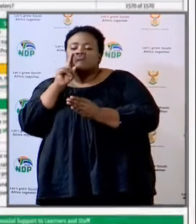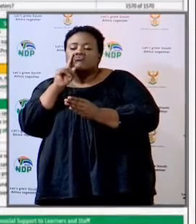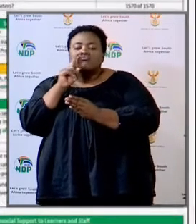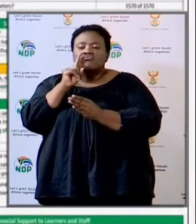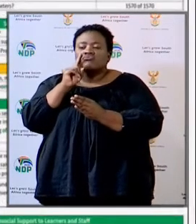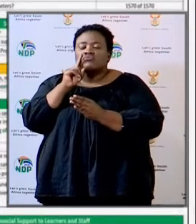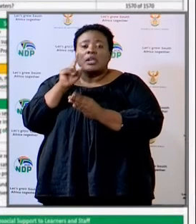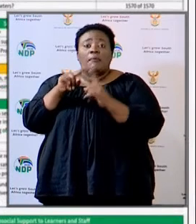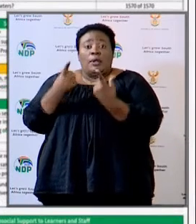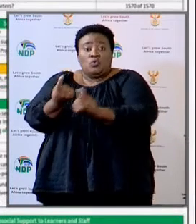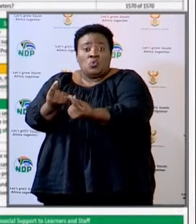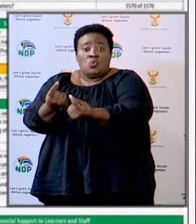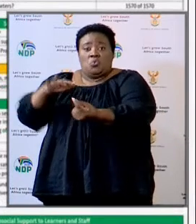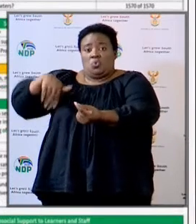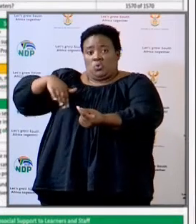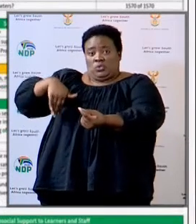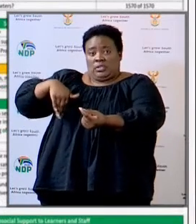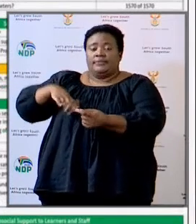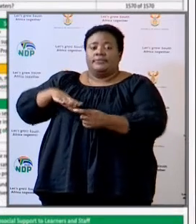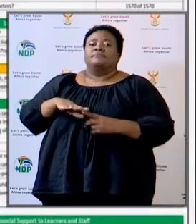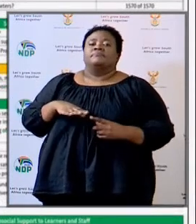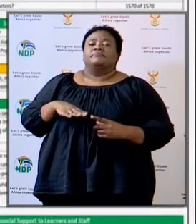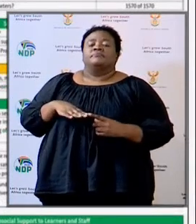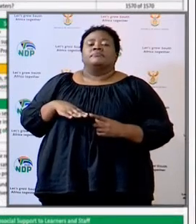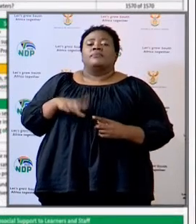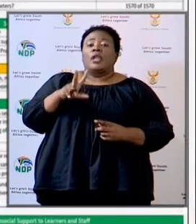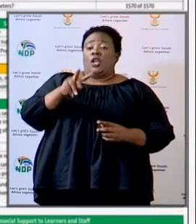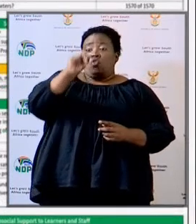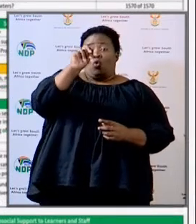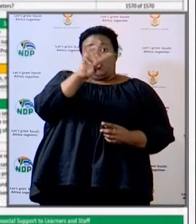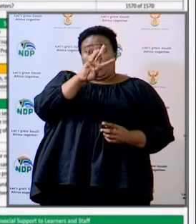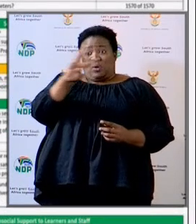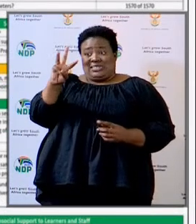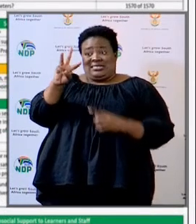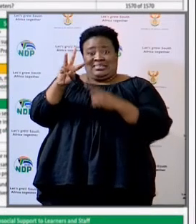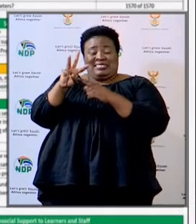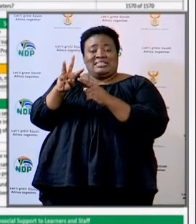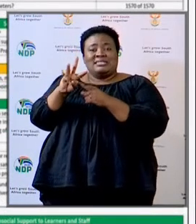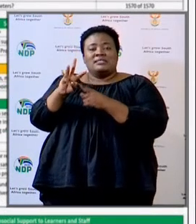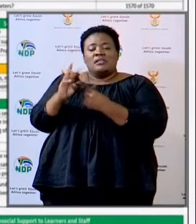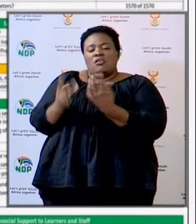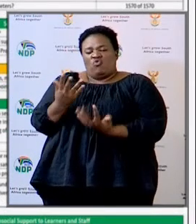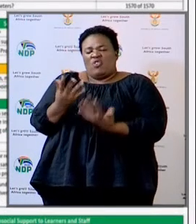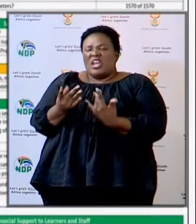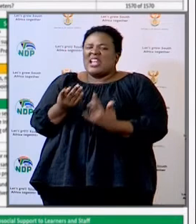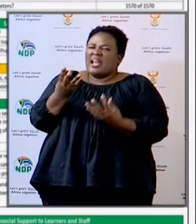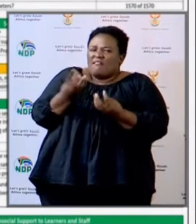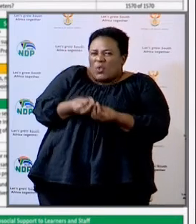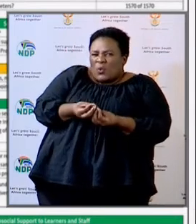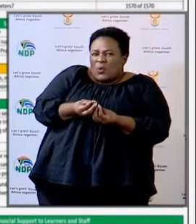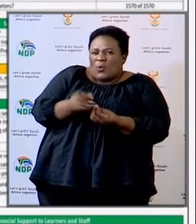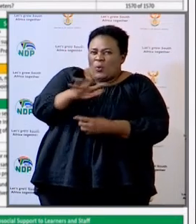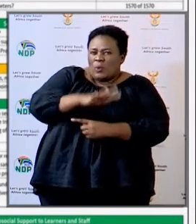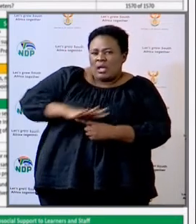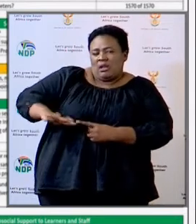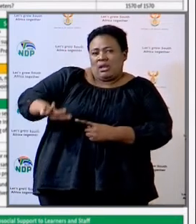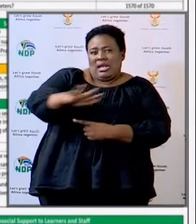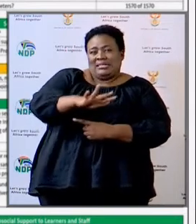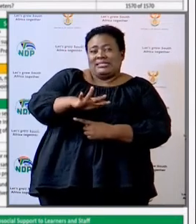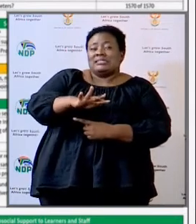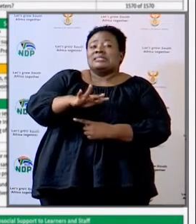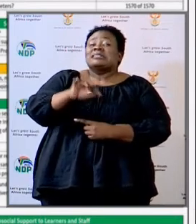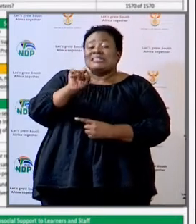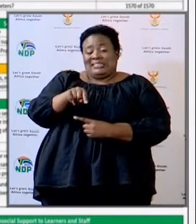completed in the Northern Cape. In Northwest, essentially green, a few areas, and again, it's